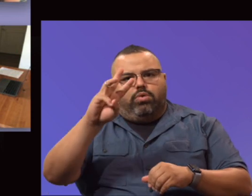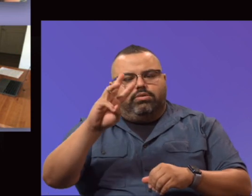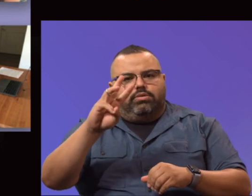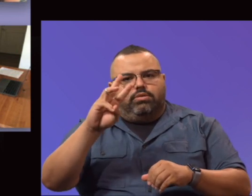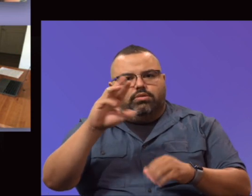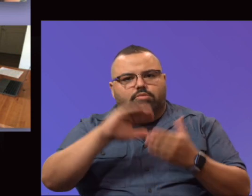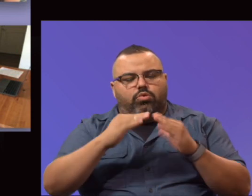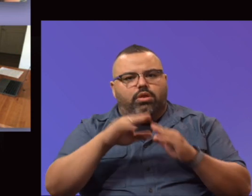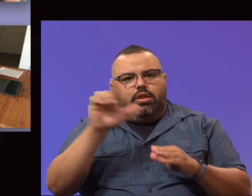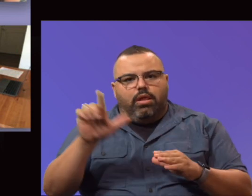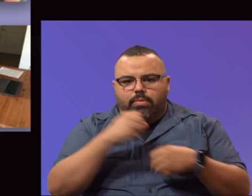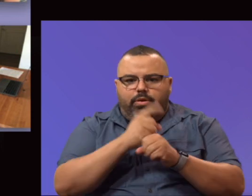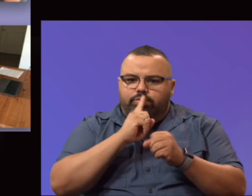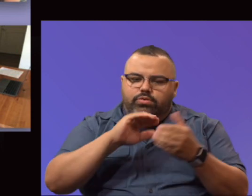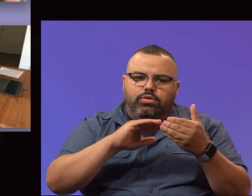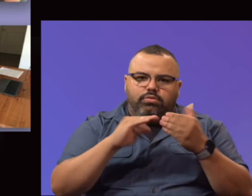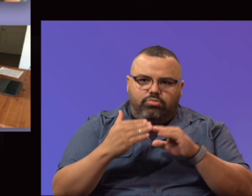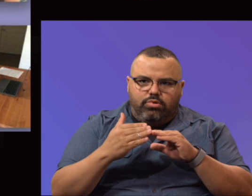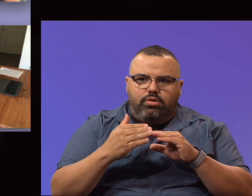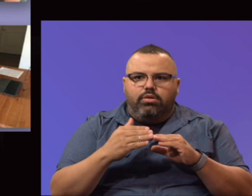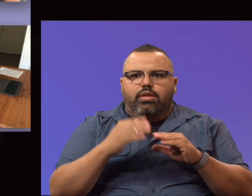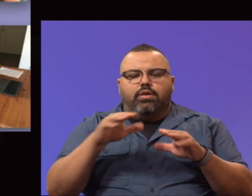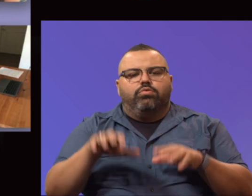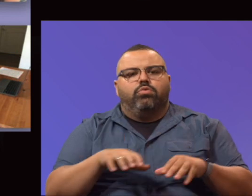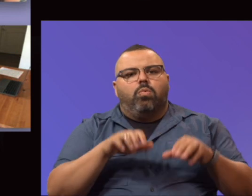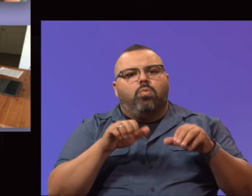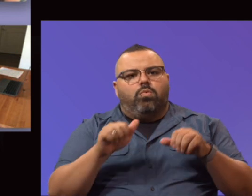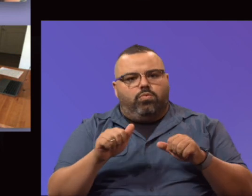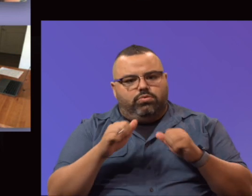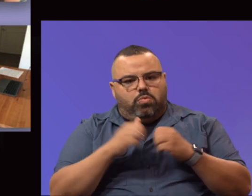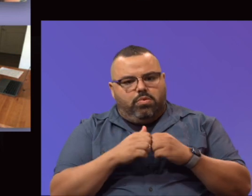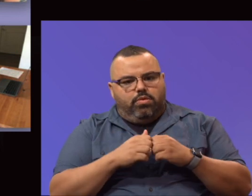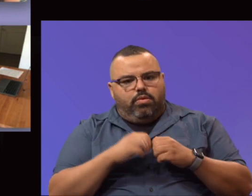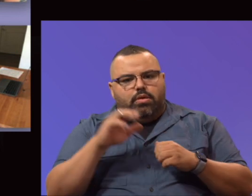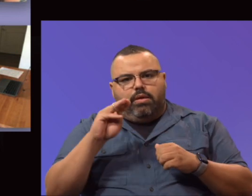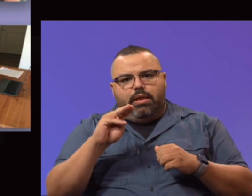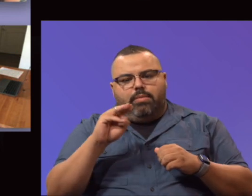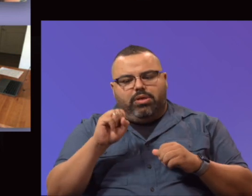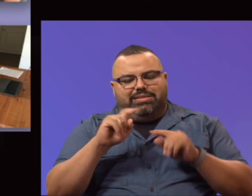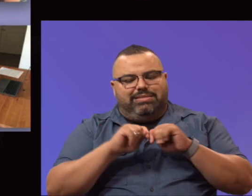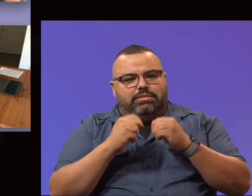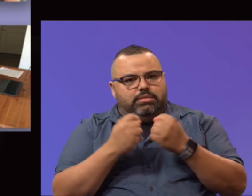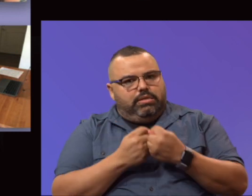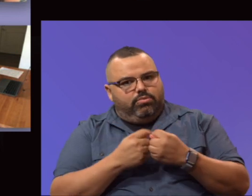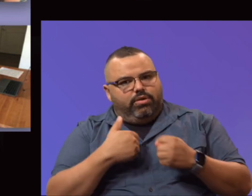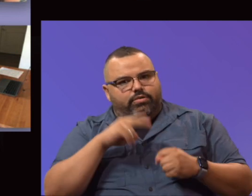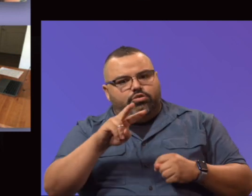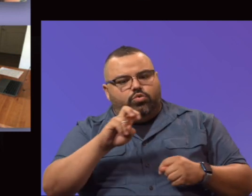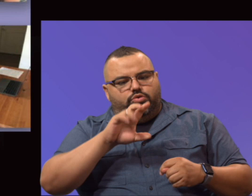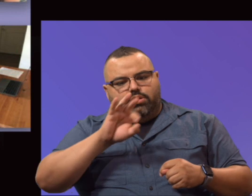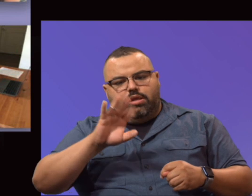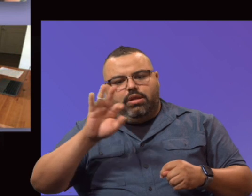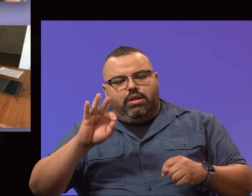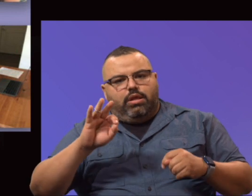of ensuring that it is a community. This was hosted with Microsoft Teams. We had 299 children